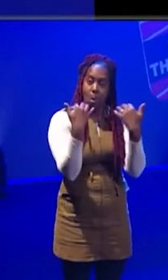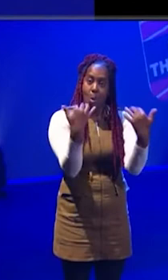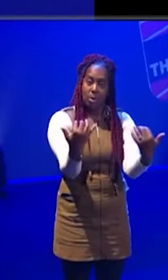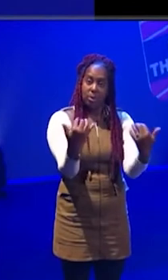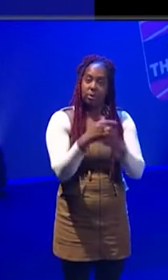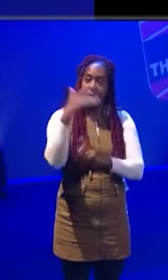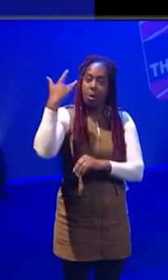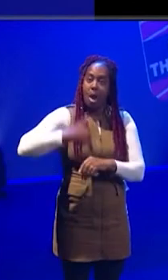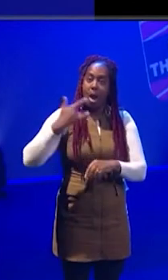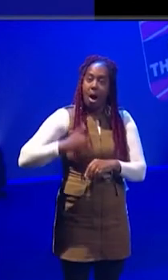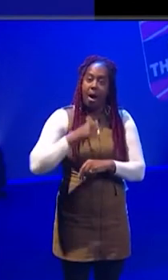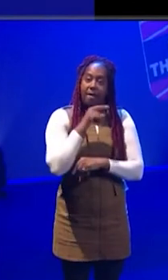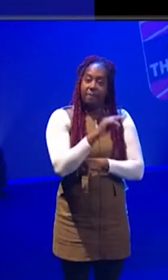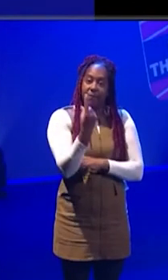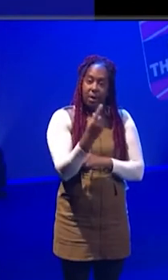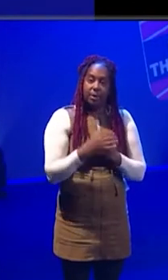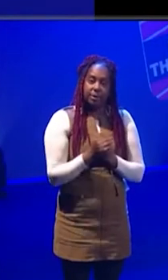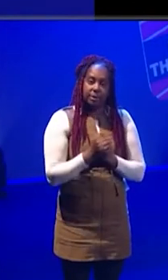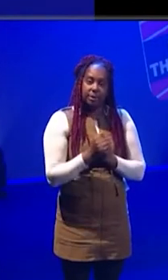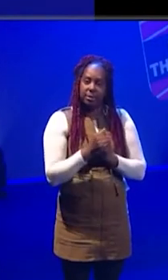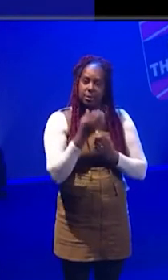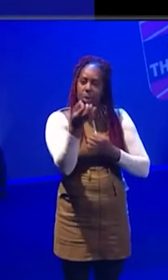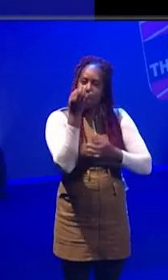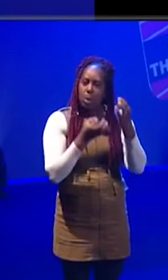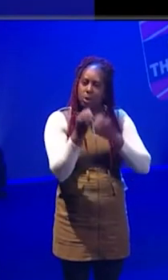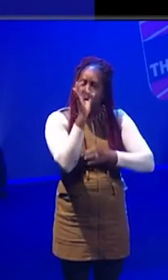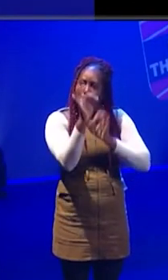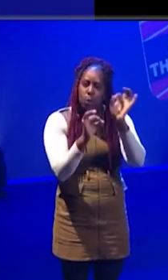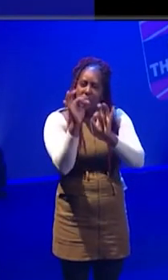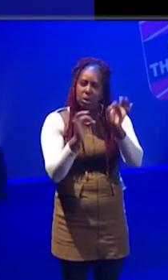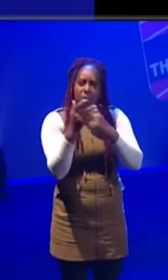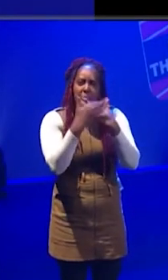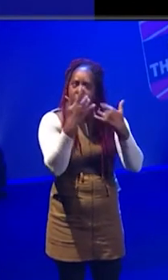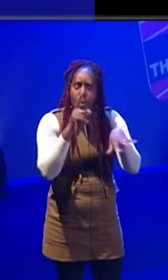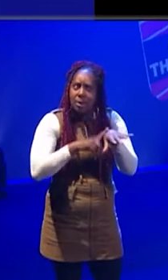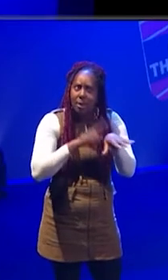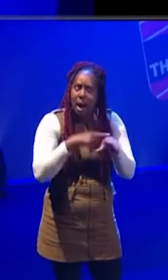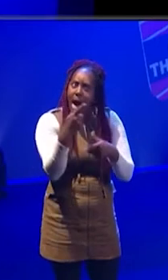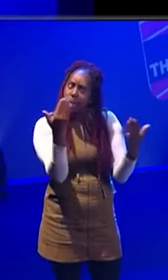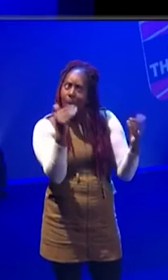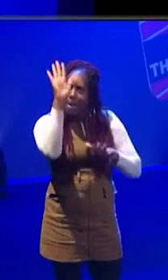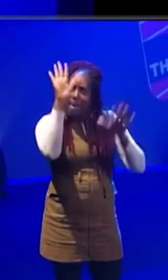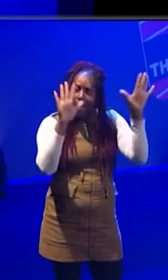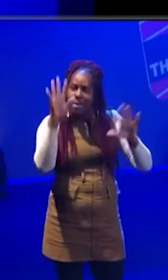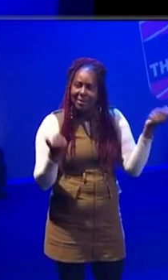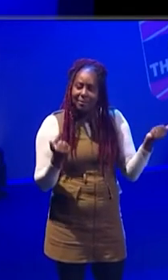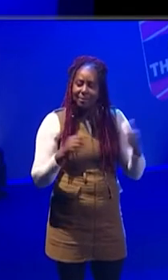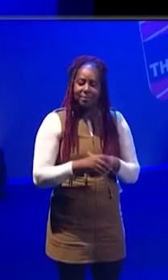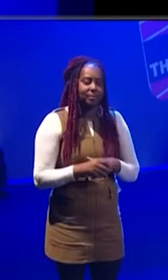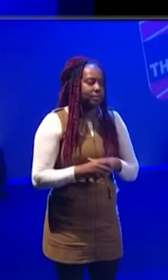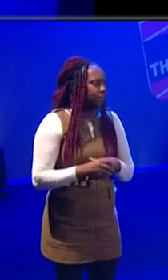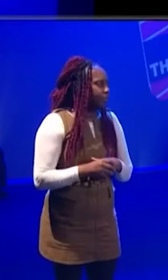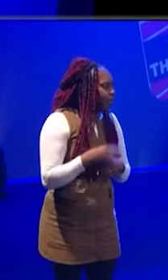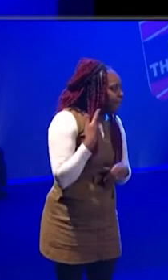I'm going to go live in the limberry first. Does anyone have any questions? And I've given you loads of time to think because I'm expecting hands. Yeah.